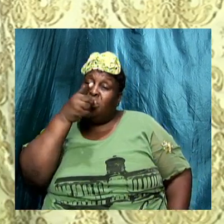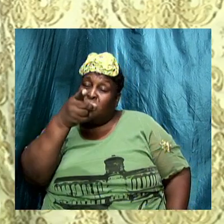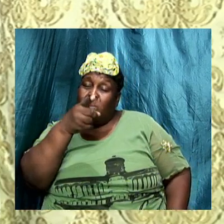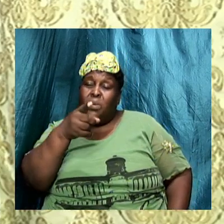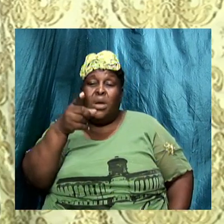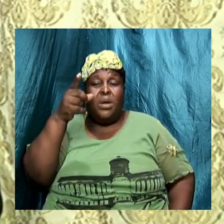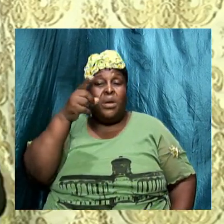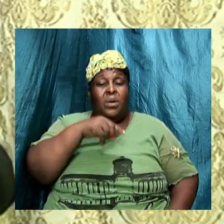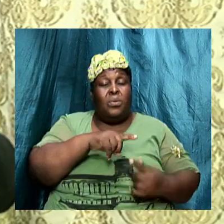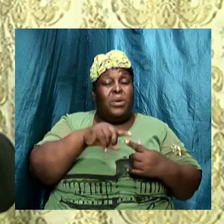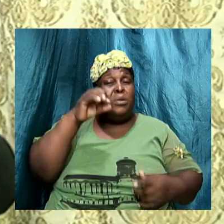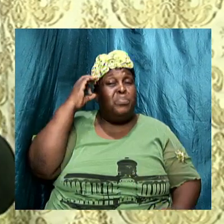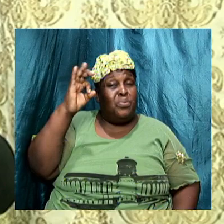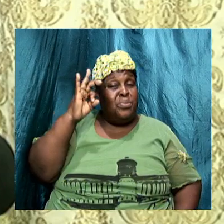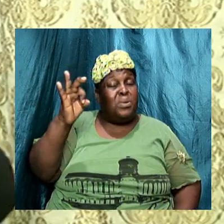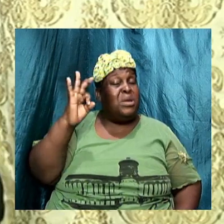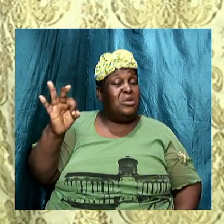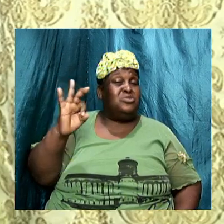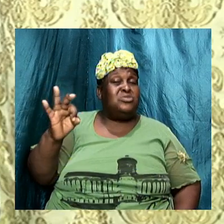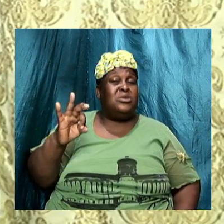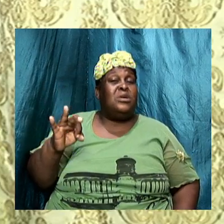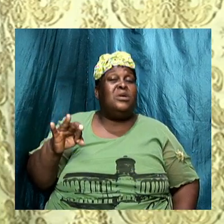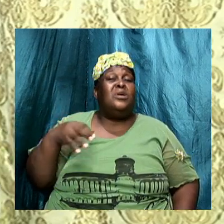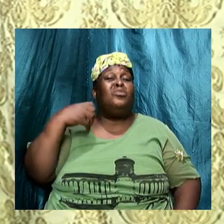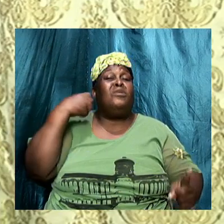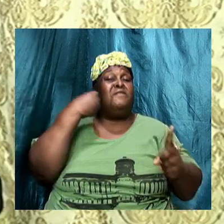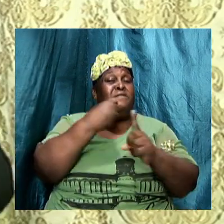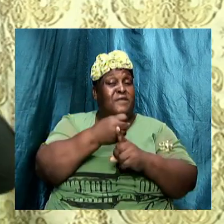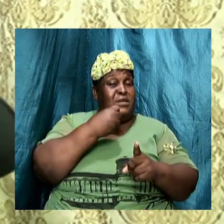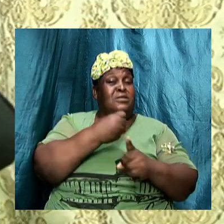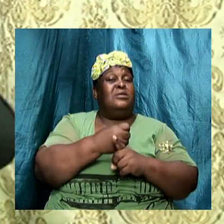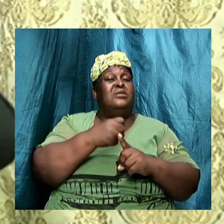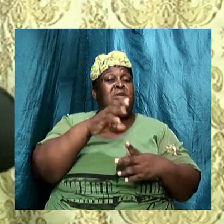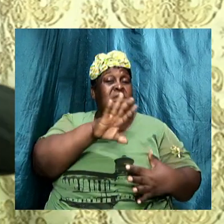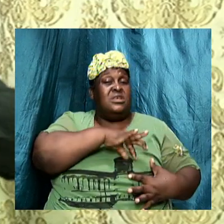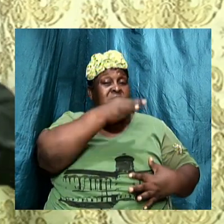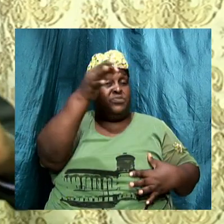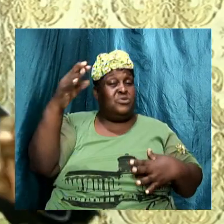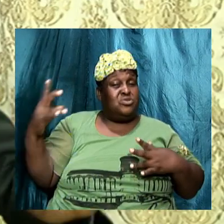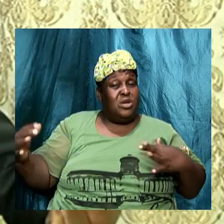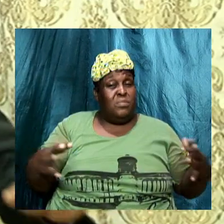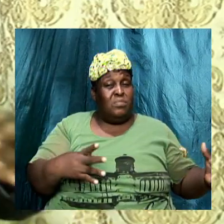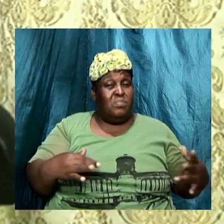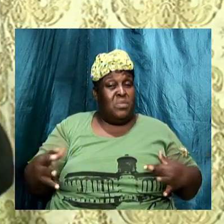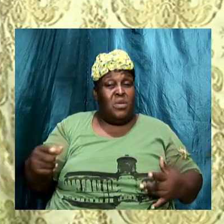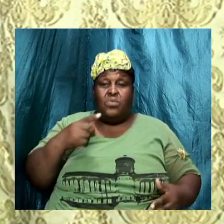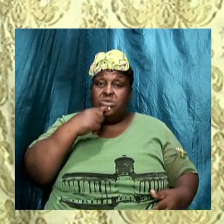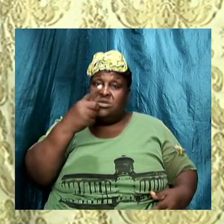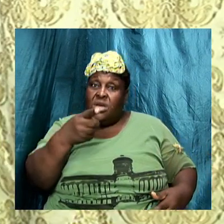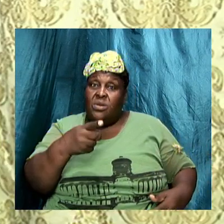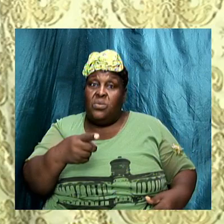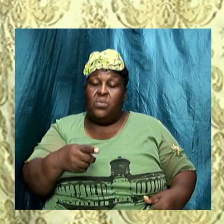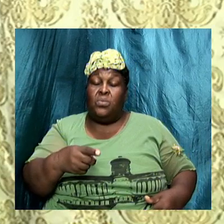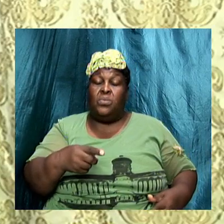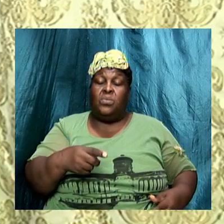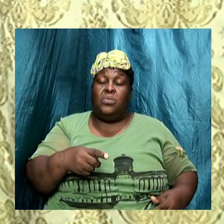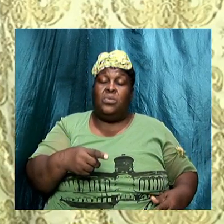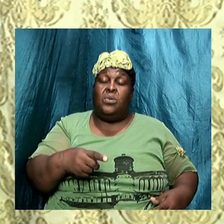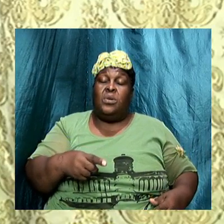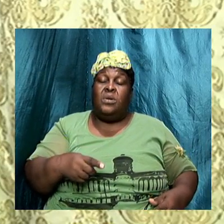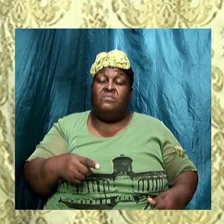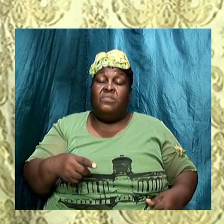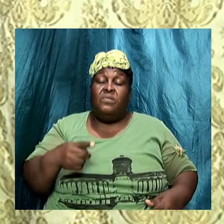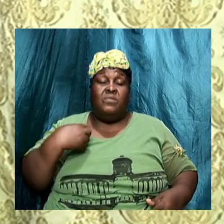preach and say look here we are fighting a spiritual battle they will tell you that look you are no spiritual but what the apostle tells you far we